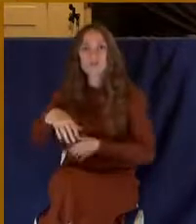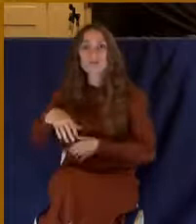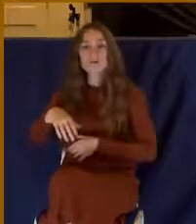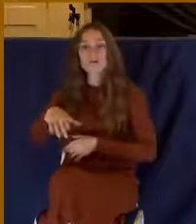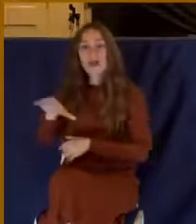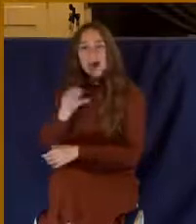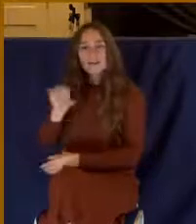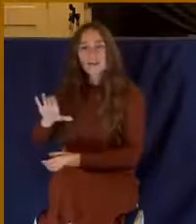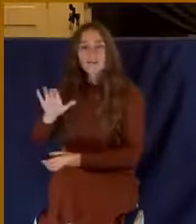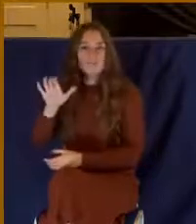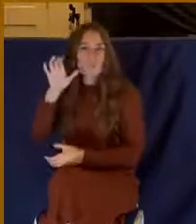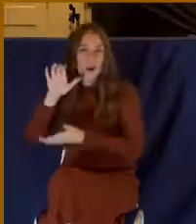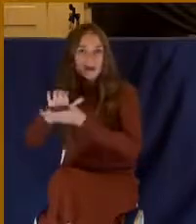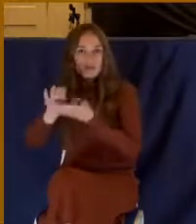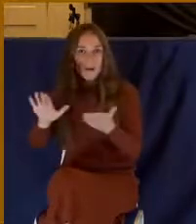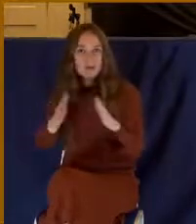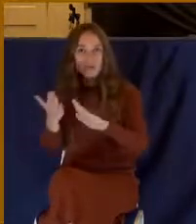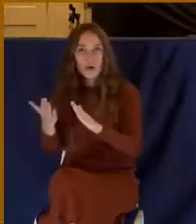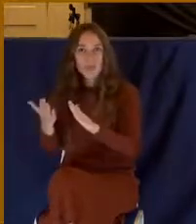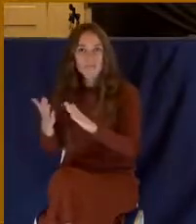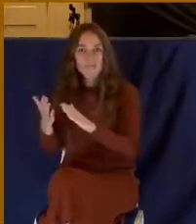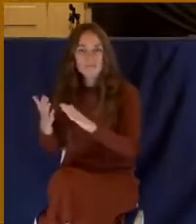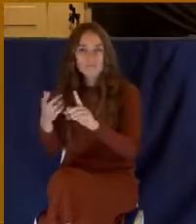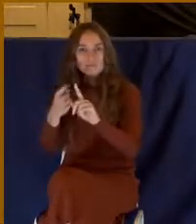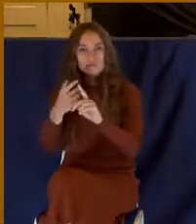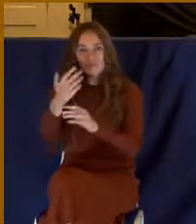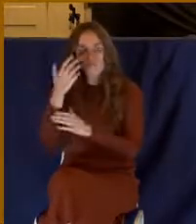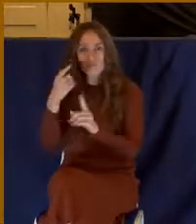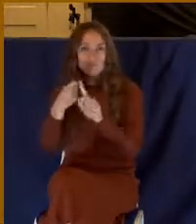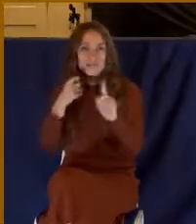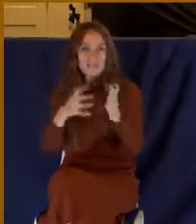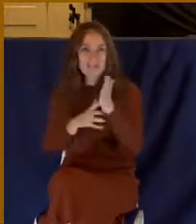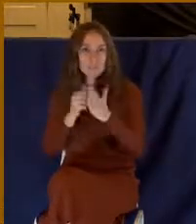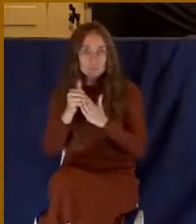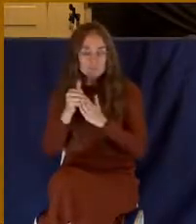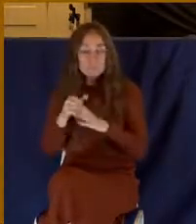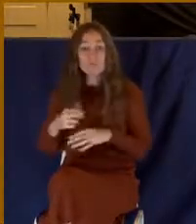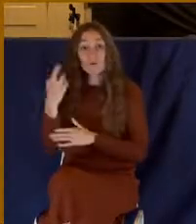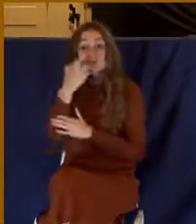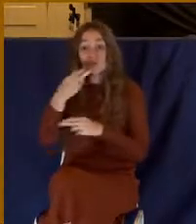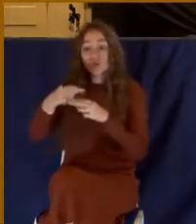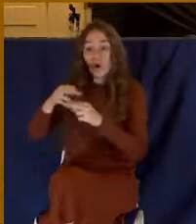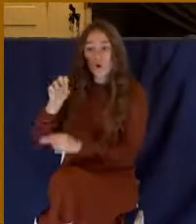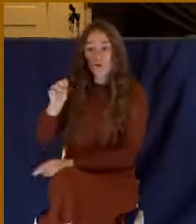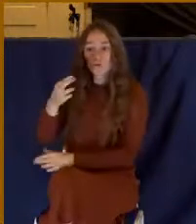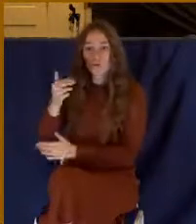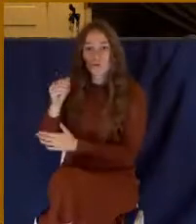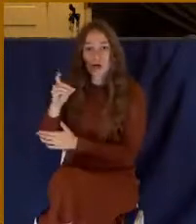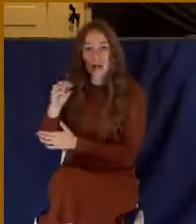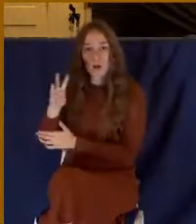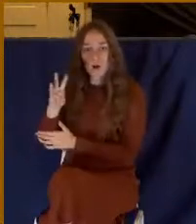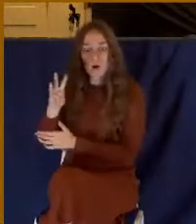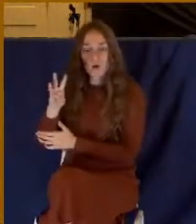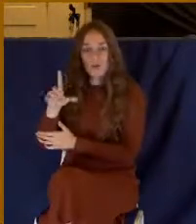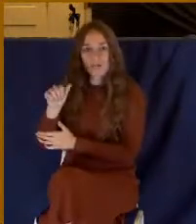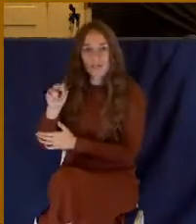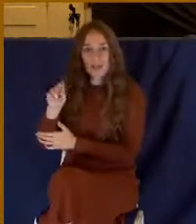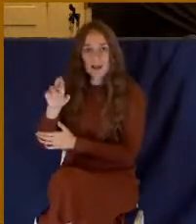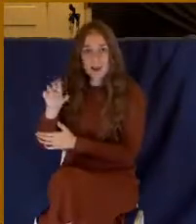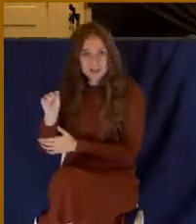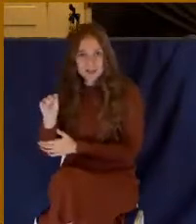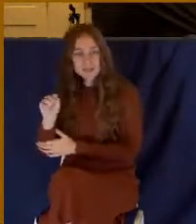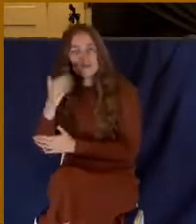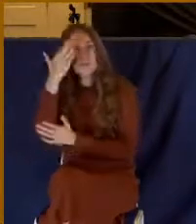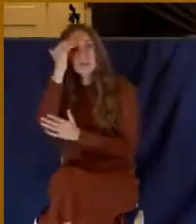And the reason the book is titled The Shadowlands is because in C.S. Lewis' mind, all of us who live here on the earth, we're